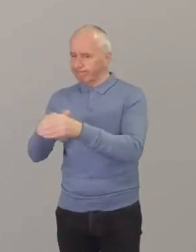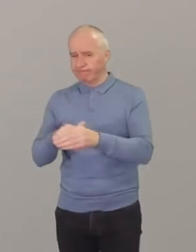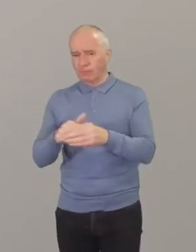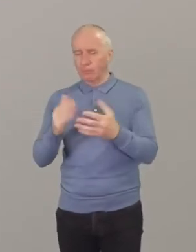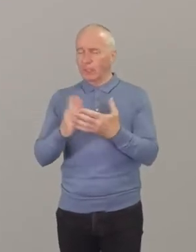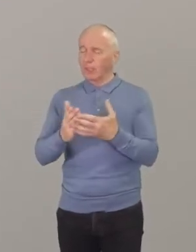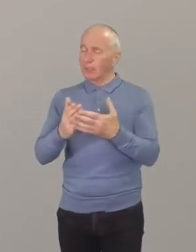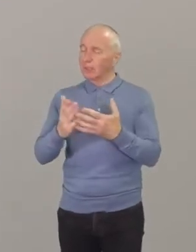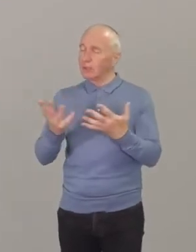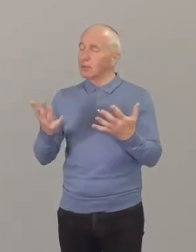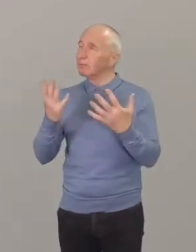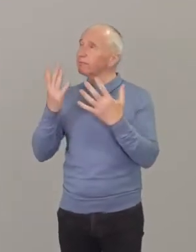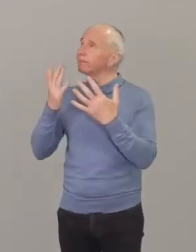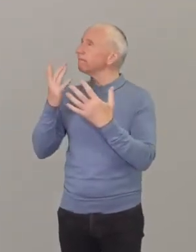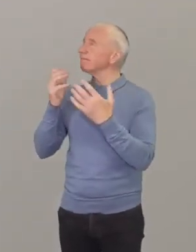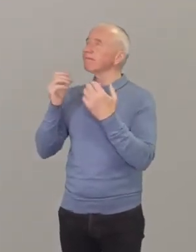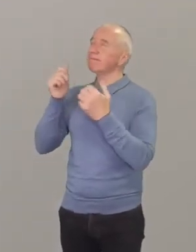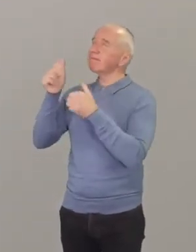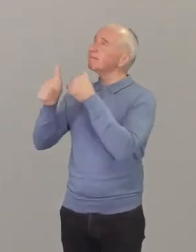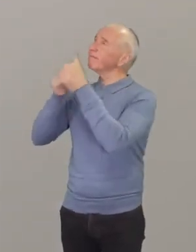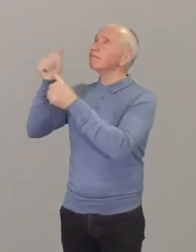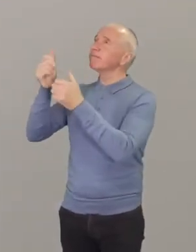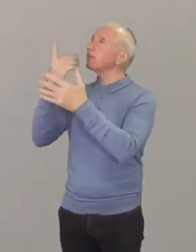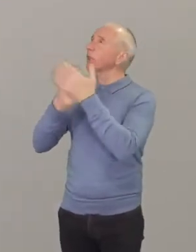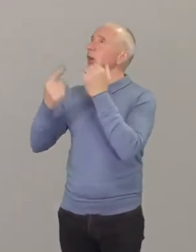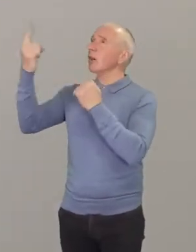God and to further his kingdom together.